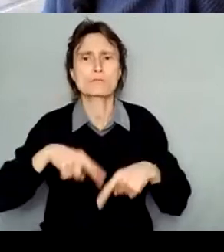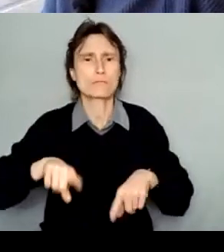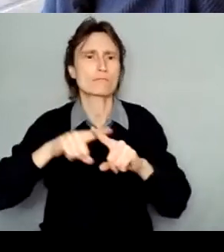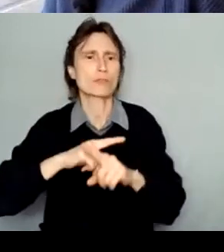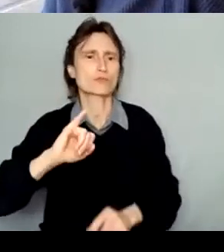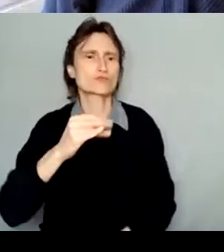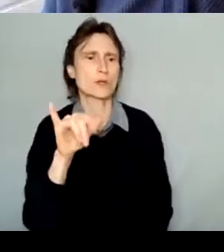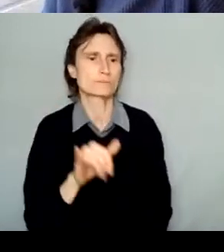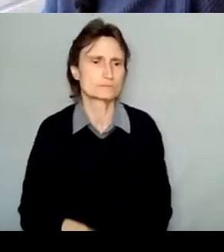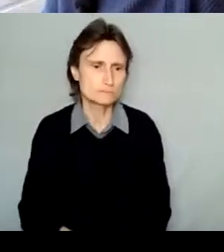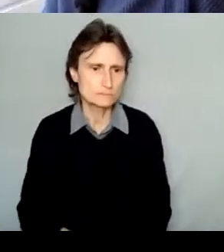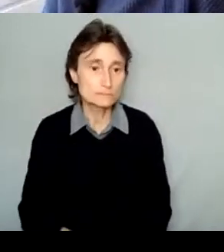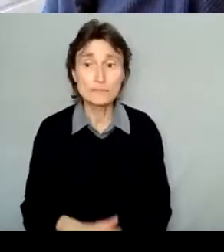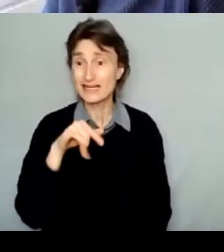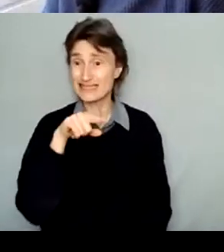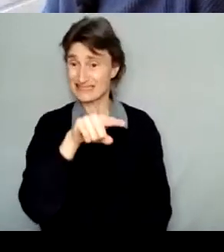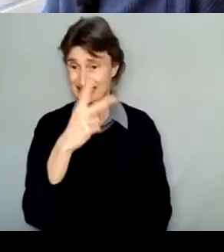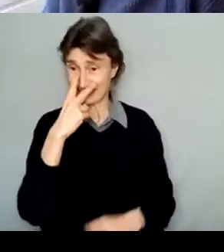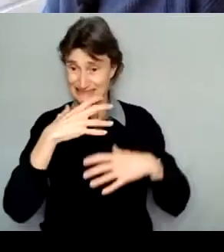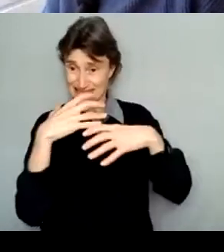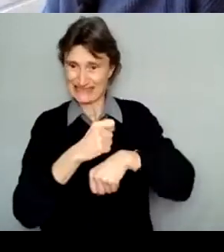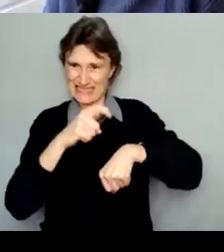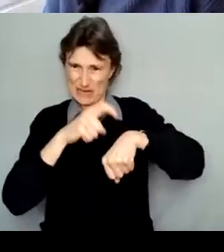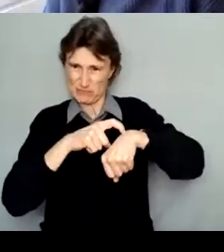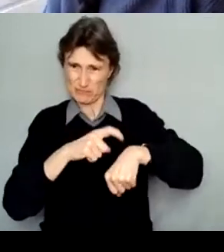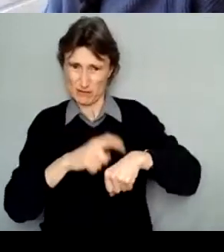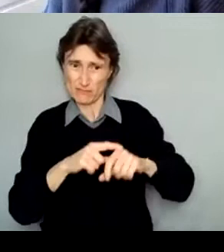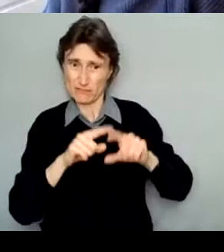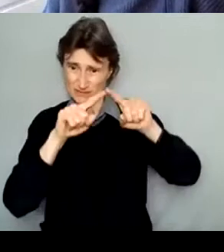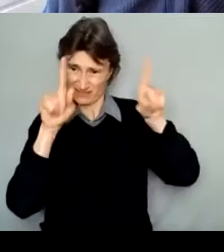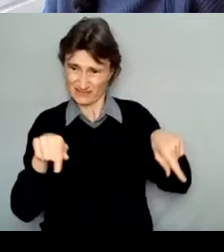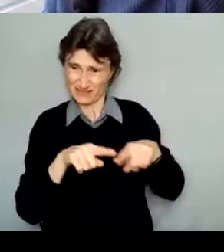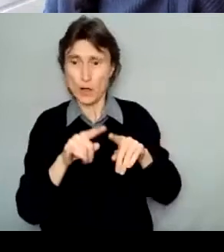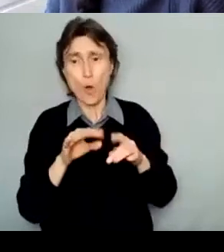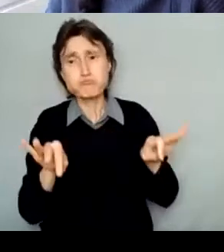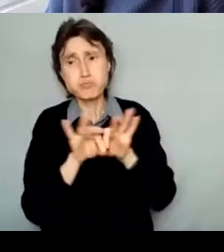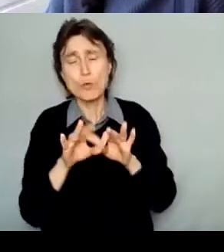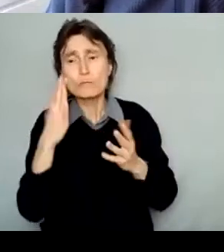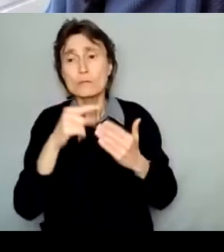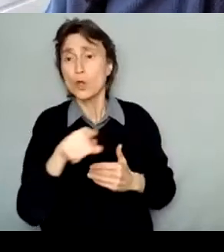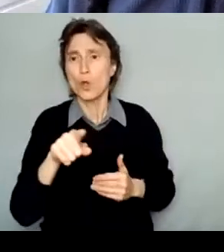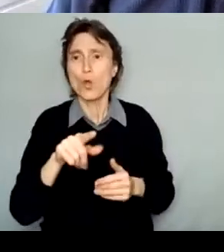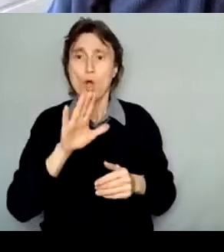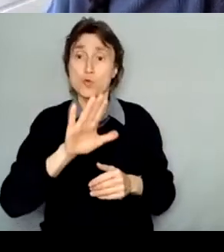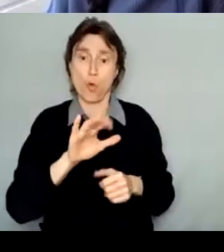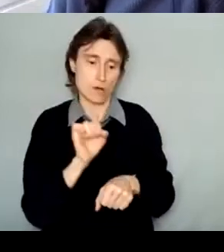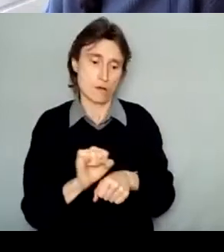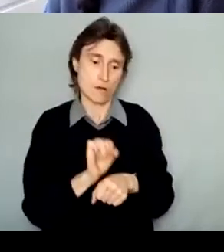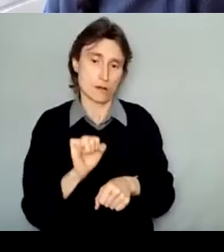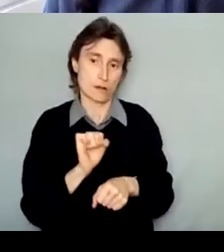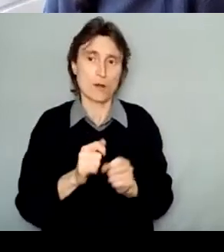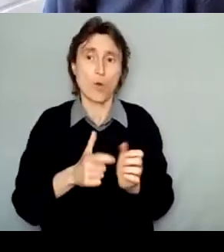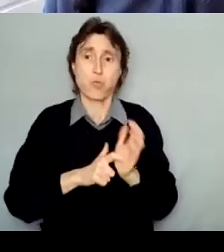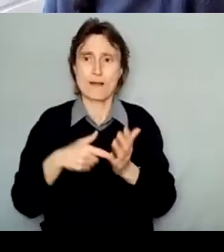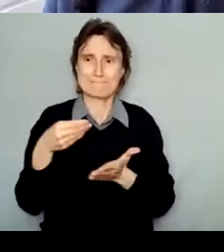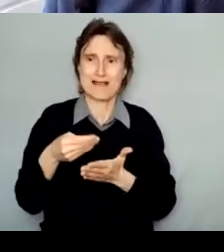This timeline is important to consider if your project is fully reliant on receiving this grant. So if cash flow is a concern